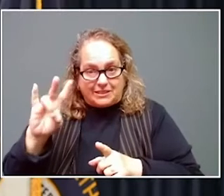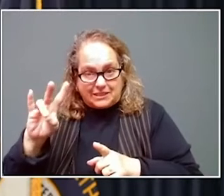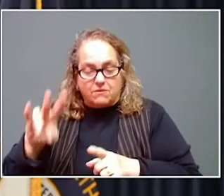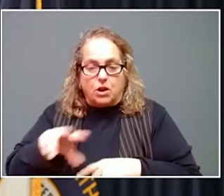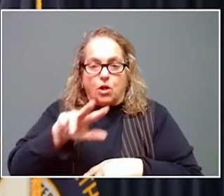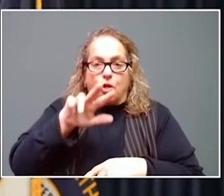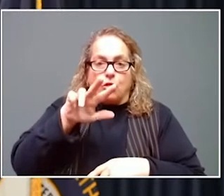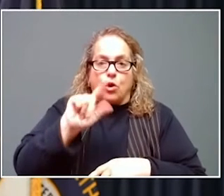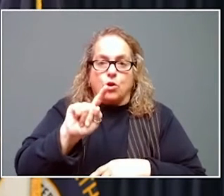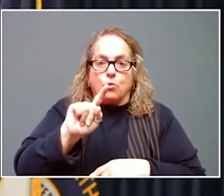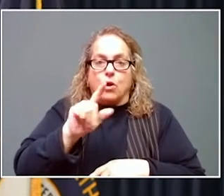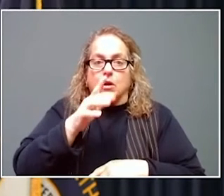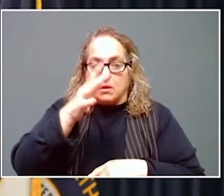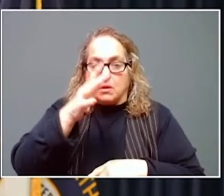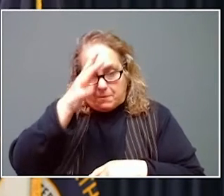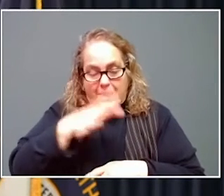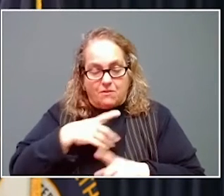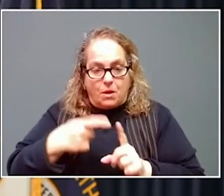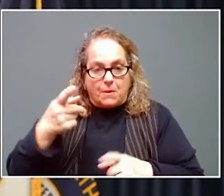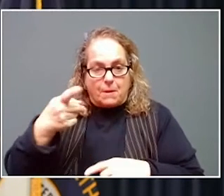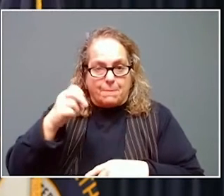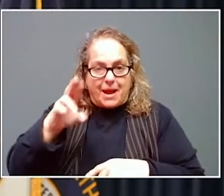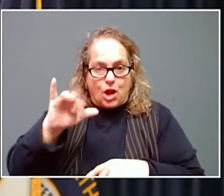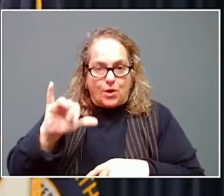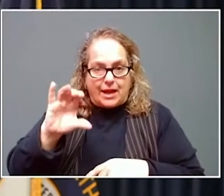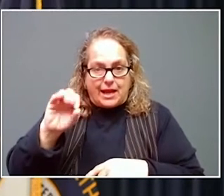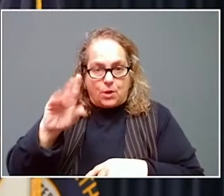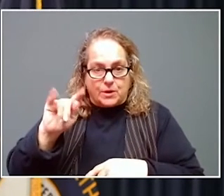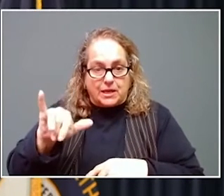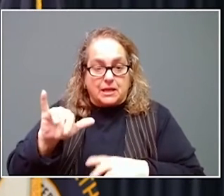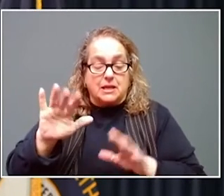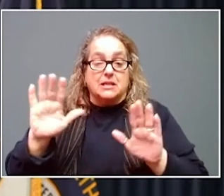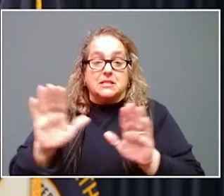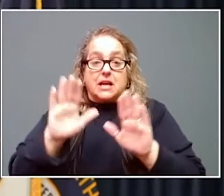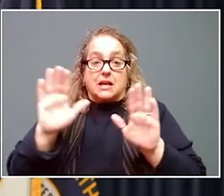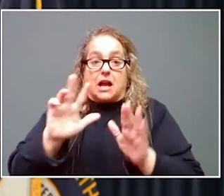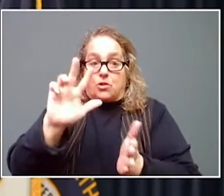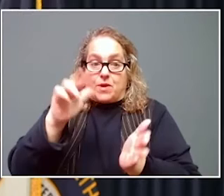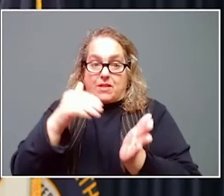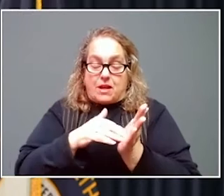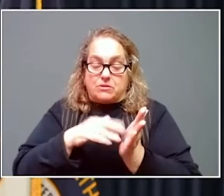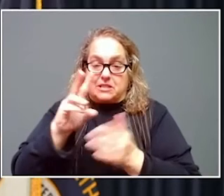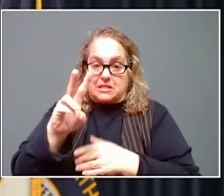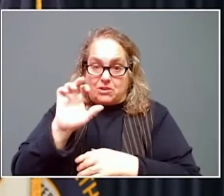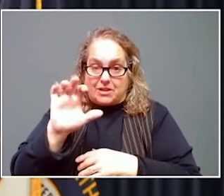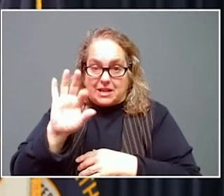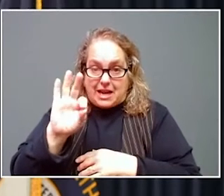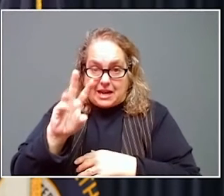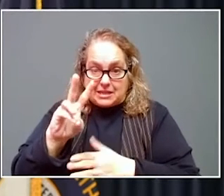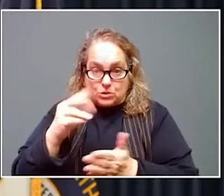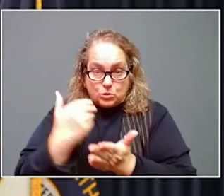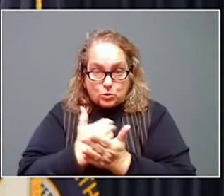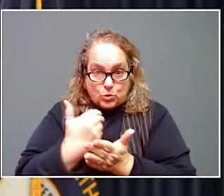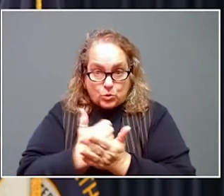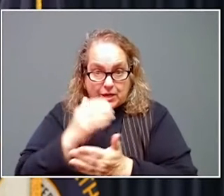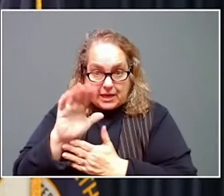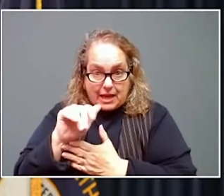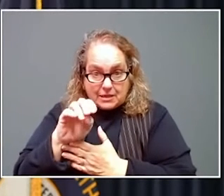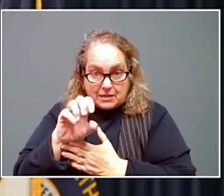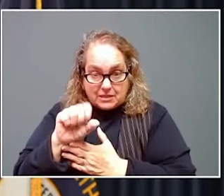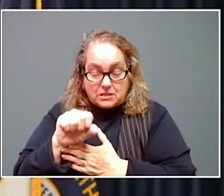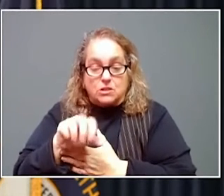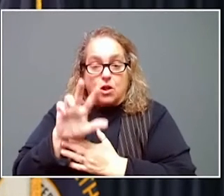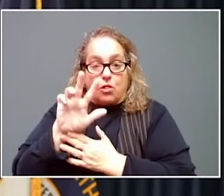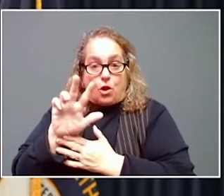The Omicron surge of the coronavirus is on the retreat in Kentucky. For the second week in a row, case numbers have fallen in the